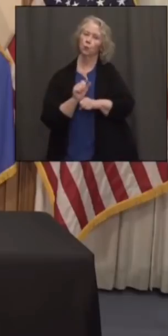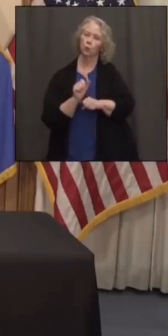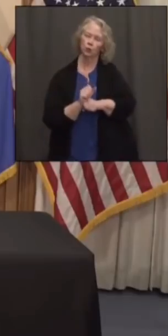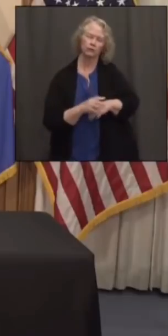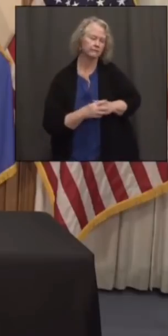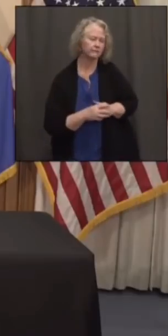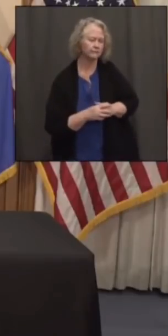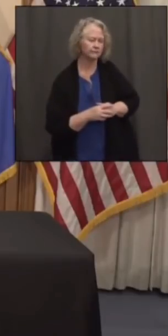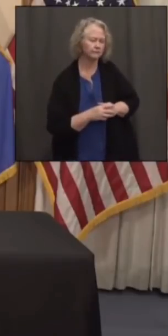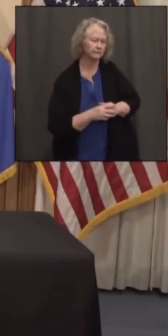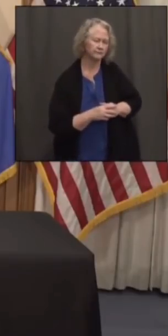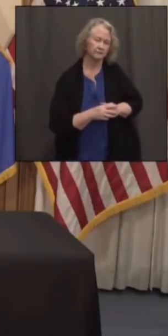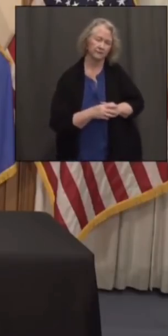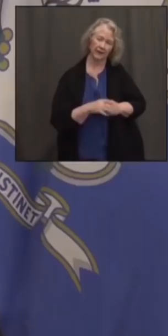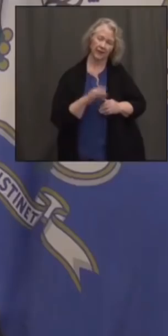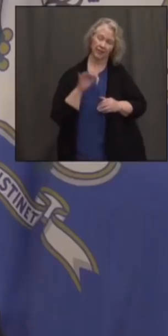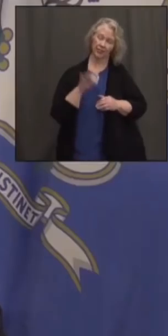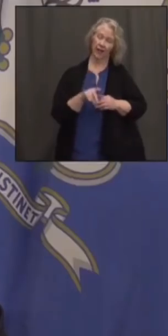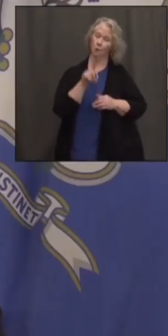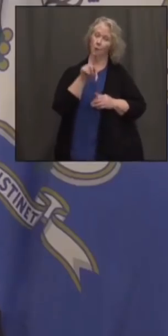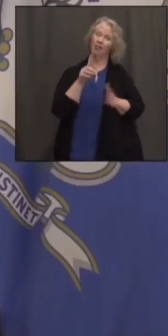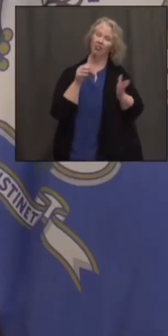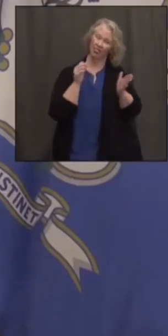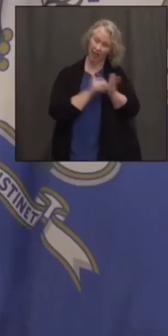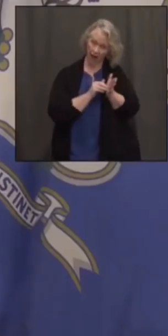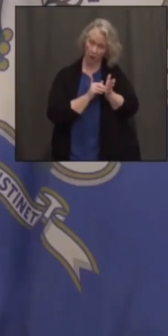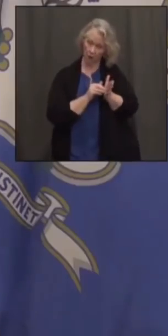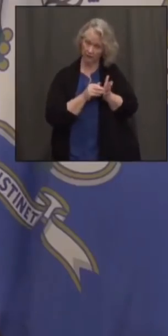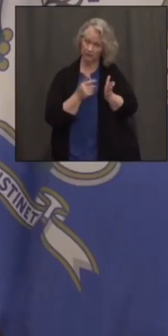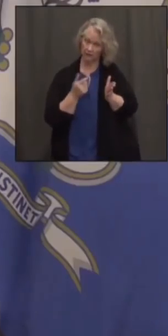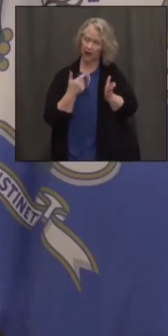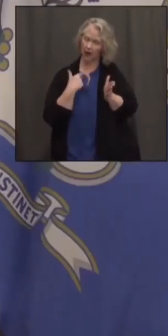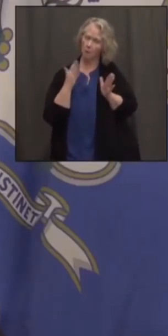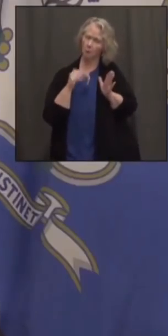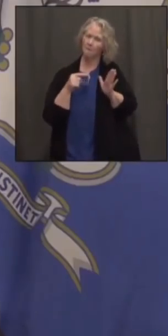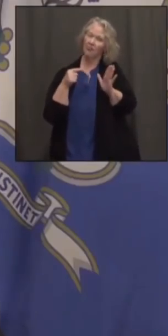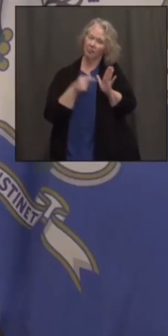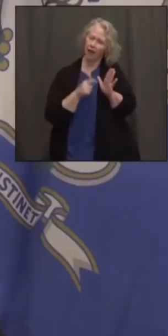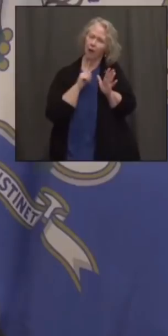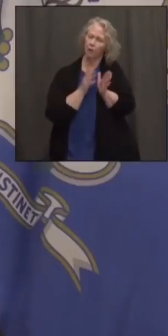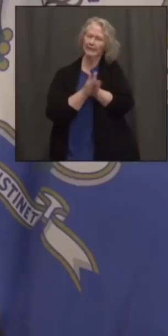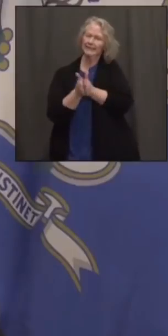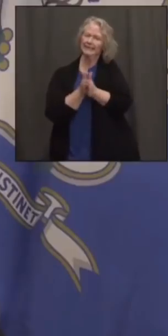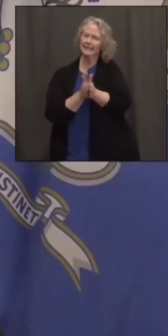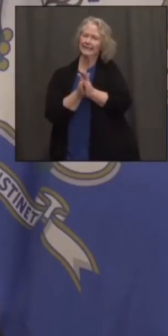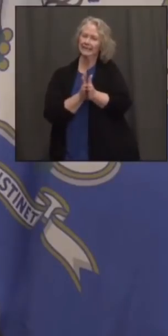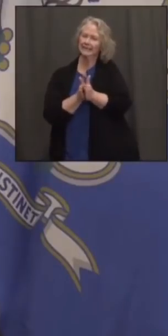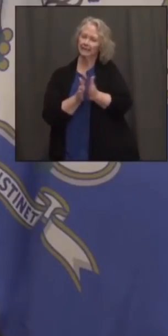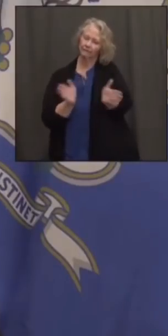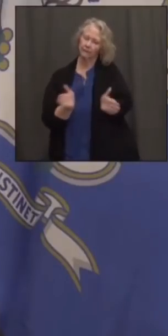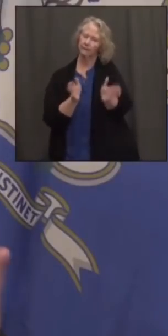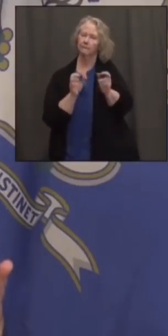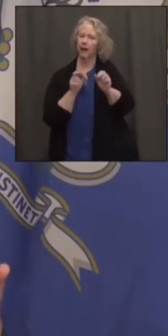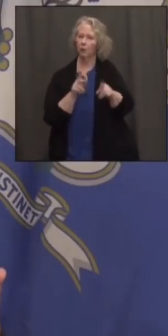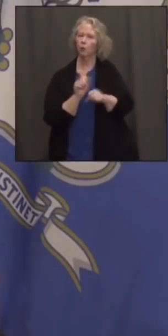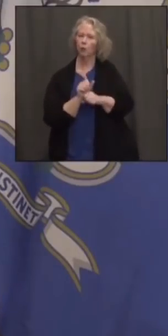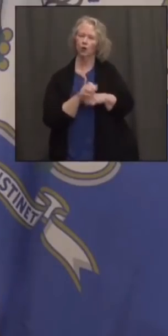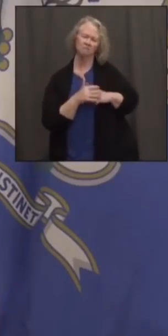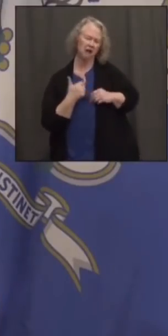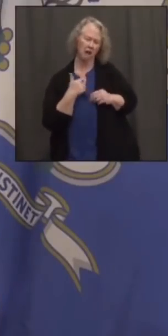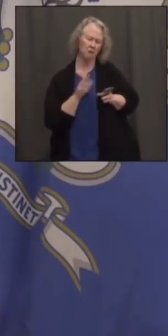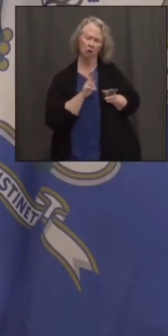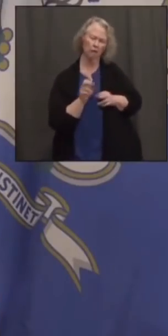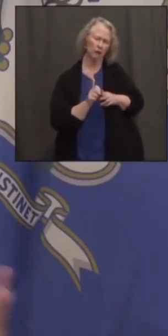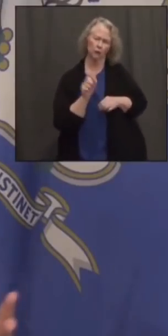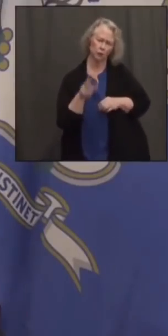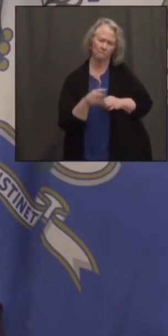Well, that $1,000 was supposed to be at least helpful in terms of getting people back to work. But I wouldn't jump to conclusions.